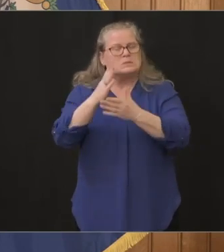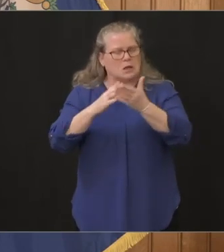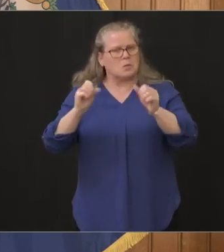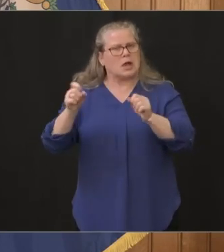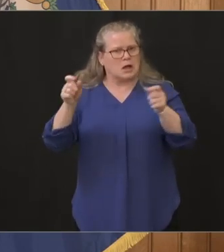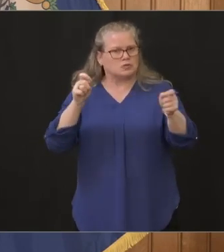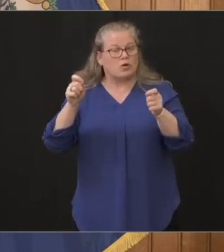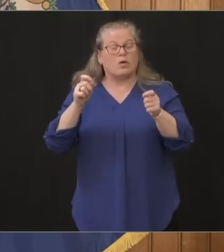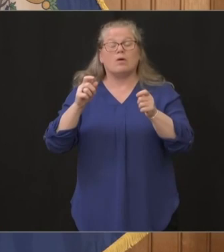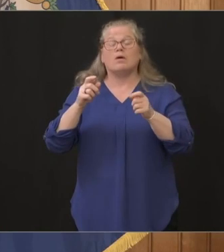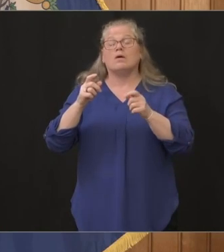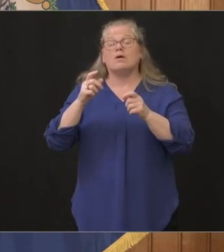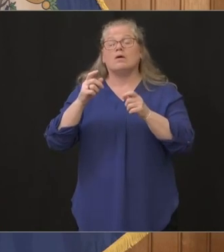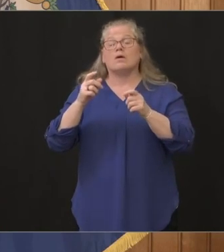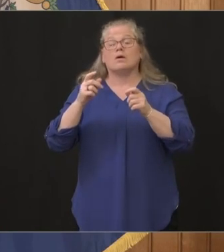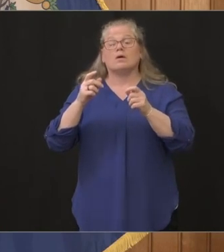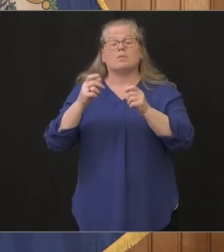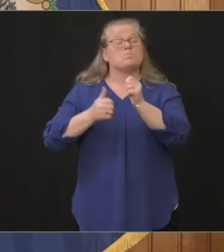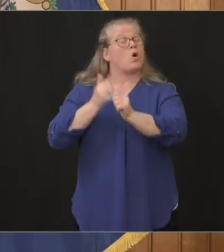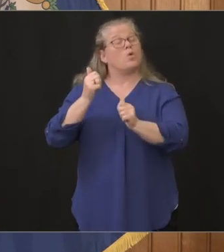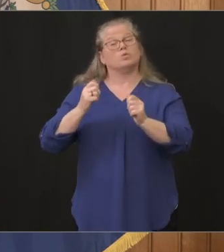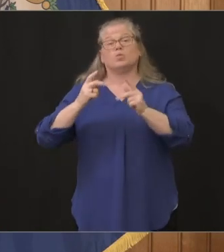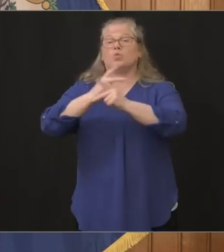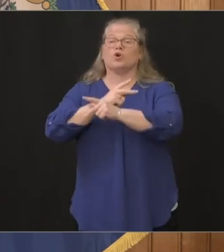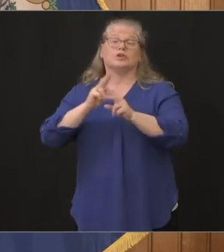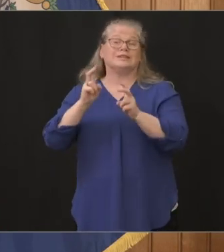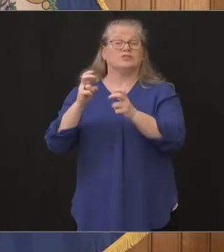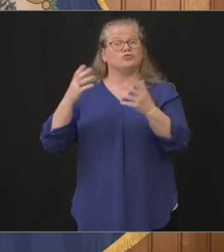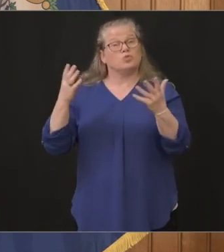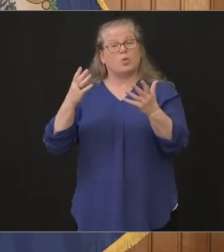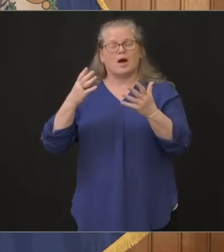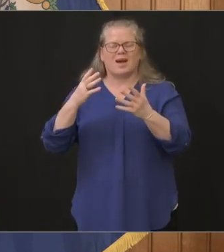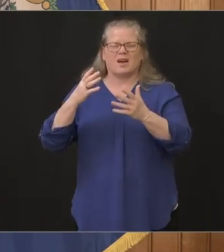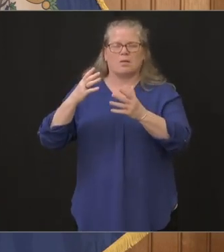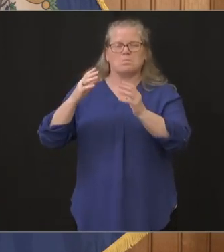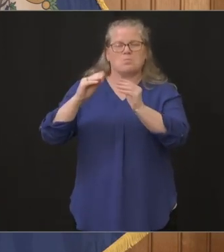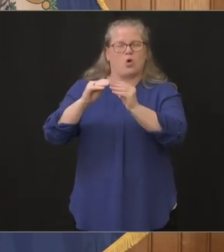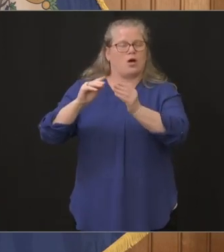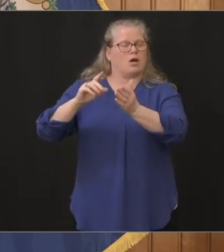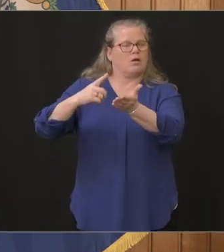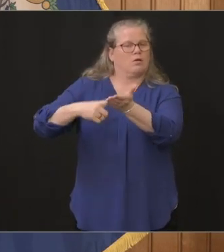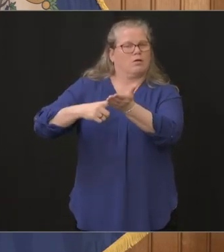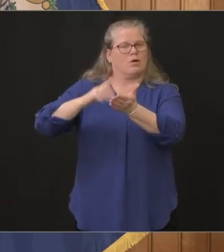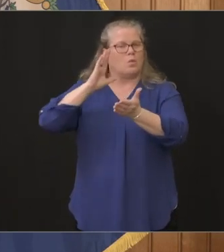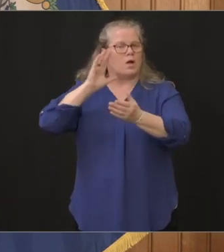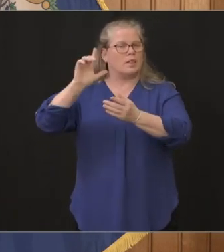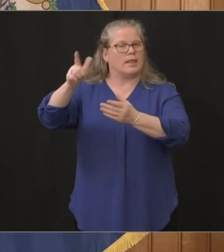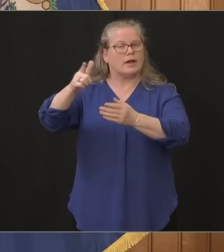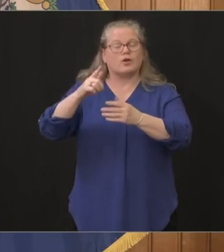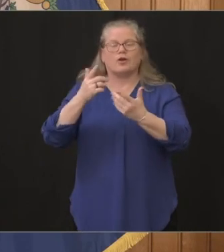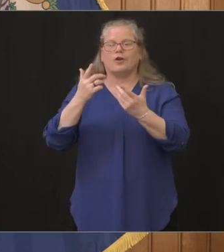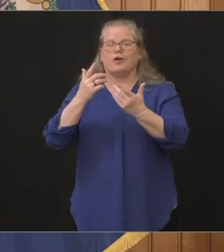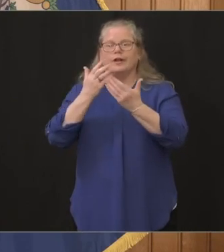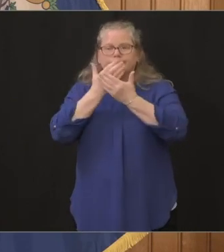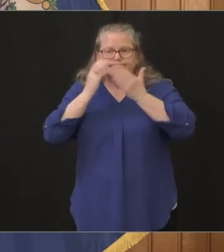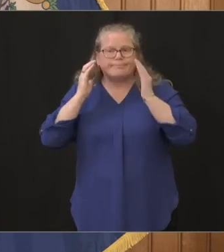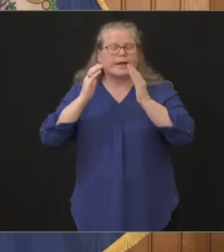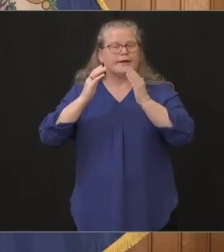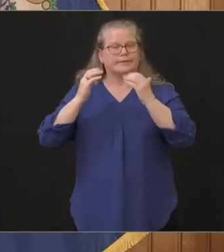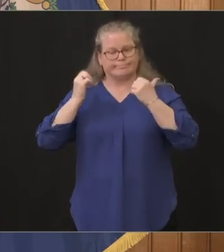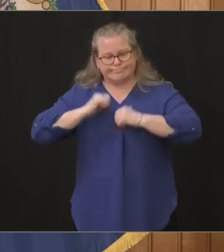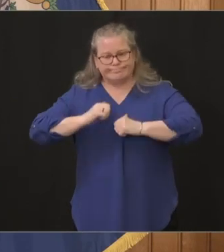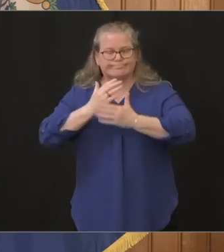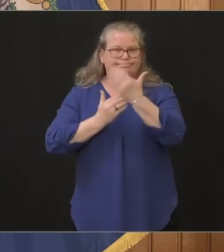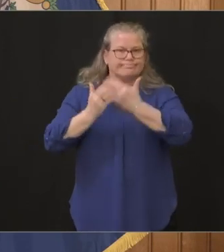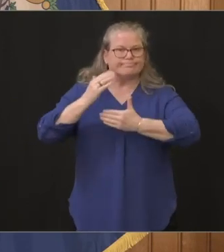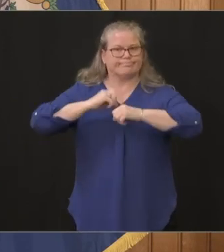which we'll get into a little bit right now again is the protective equipment the mass ventilators and the such you heard from our